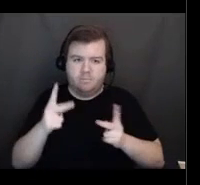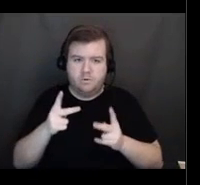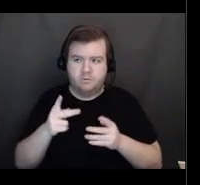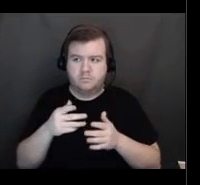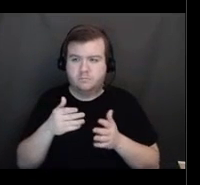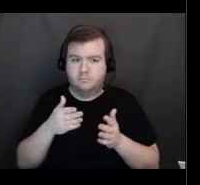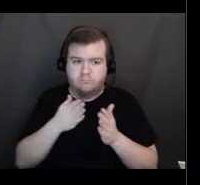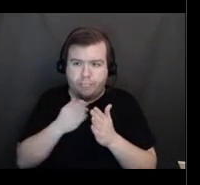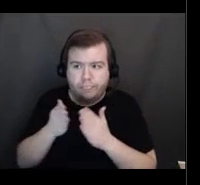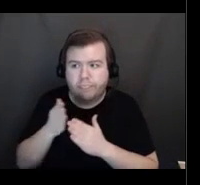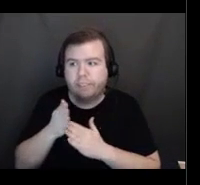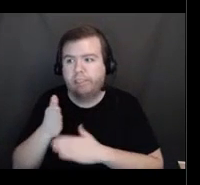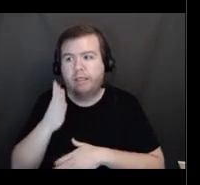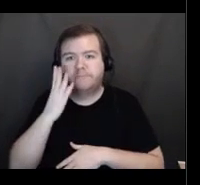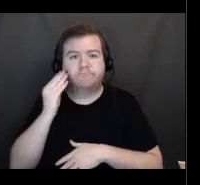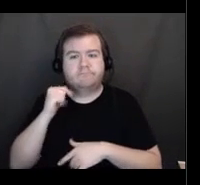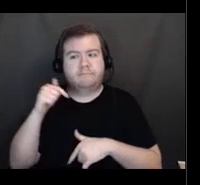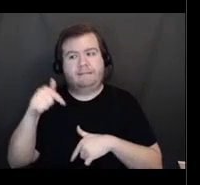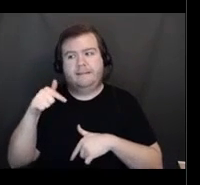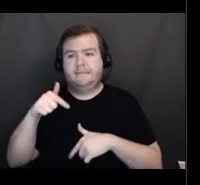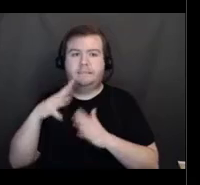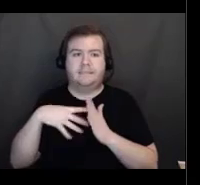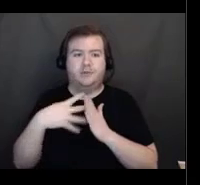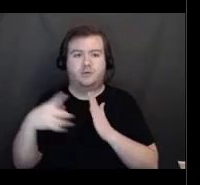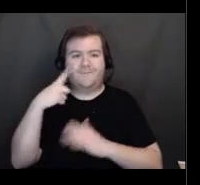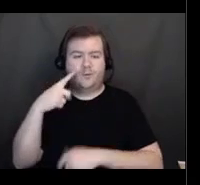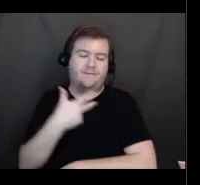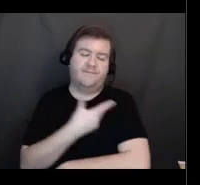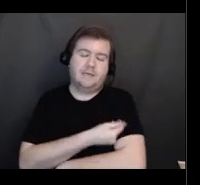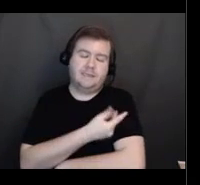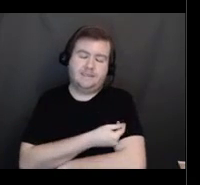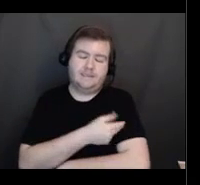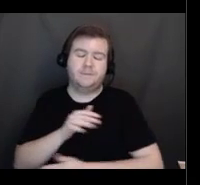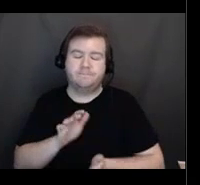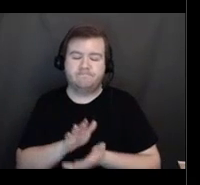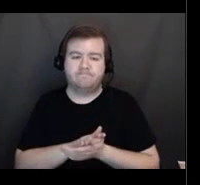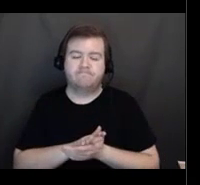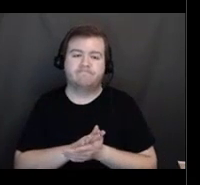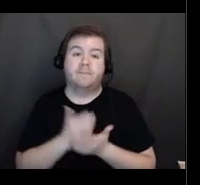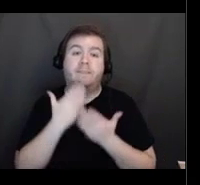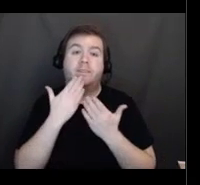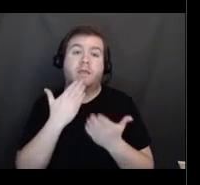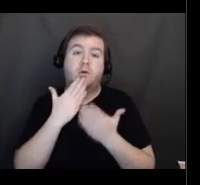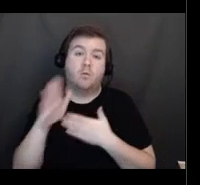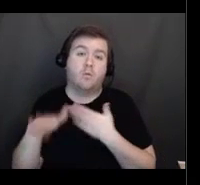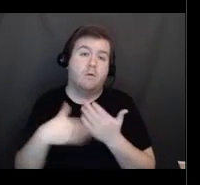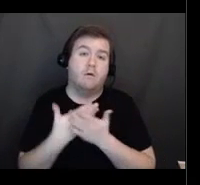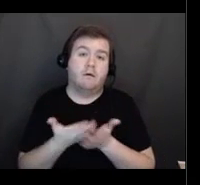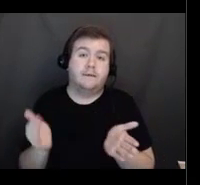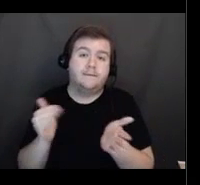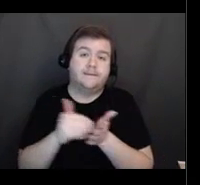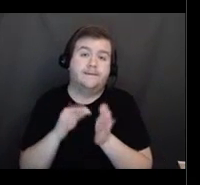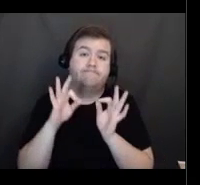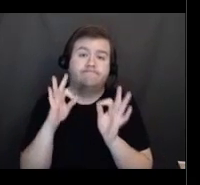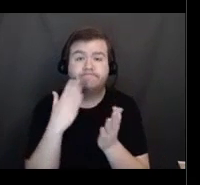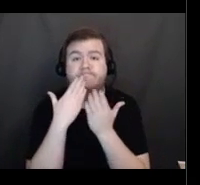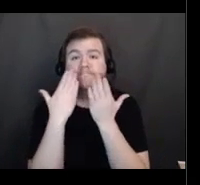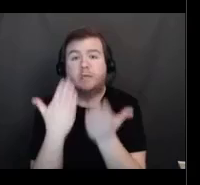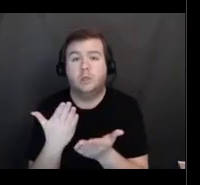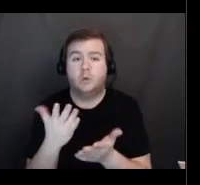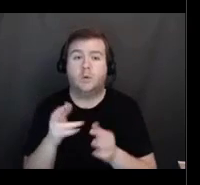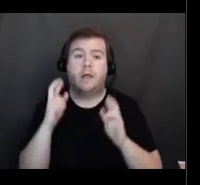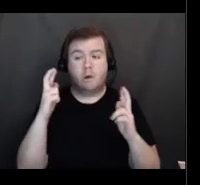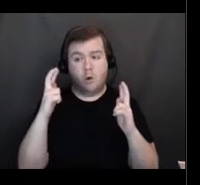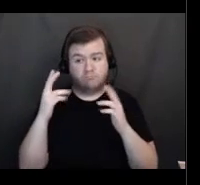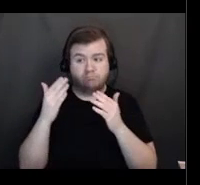scheduling of vaccination. So, thank you all. And I wish you the best this